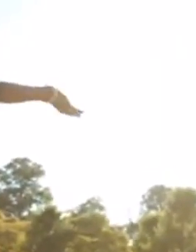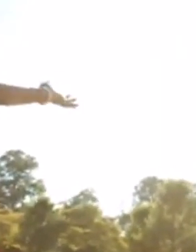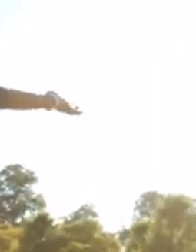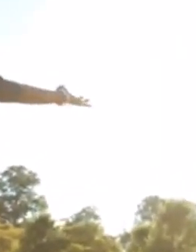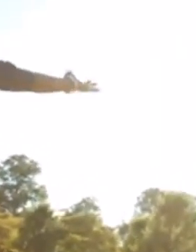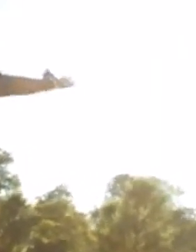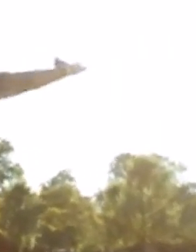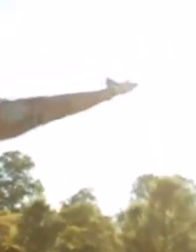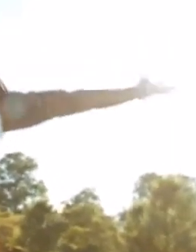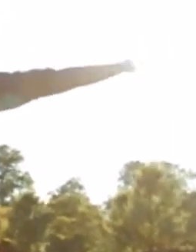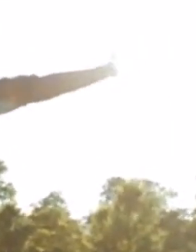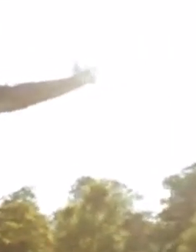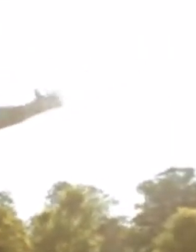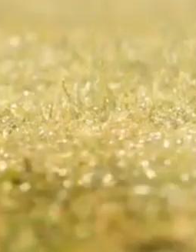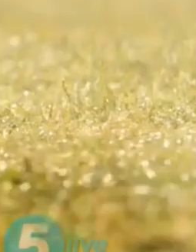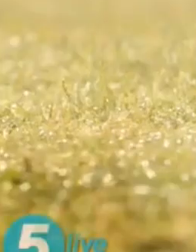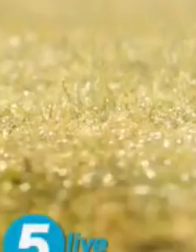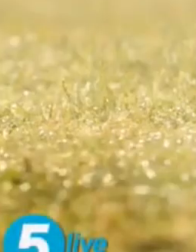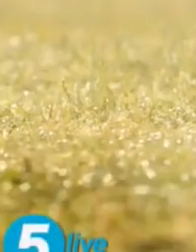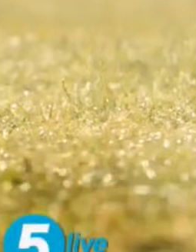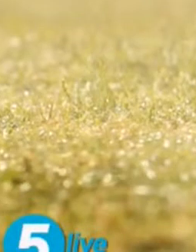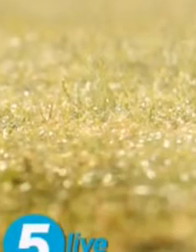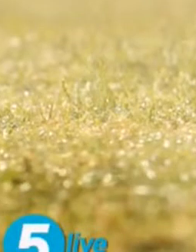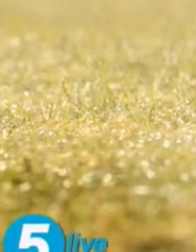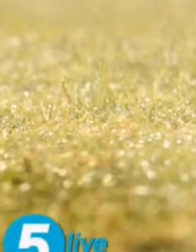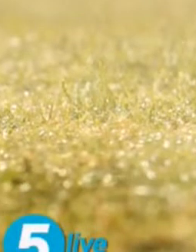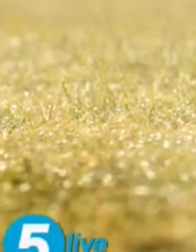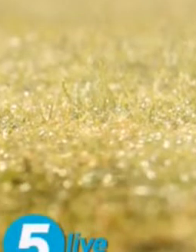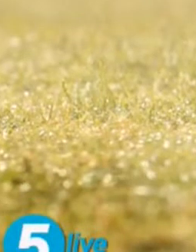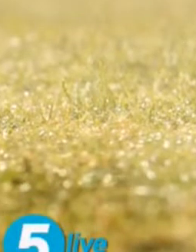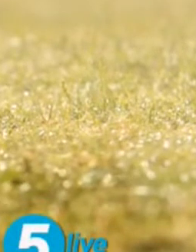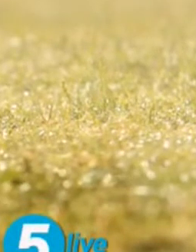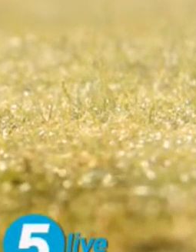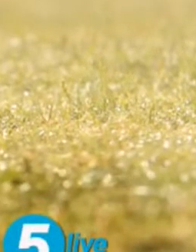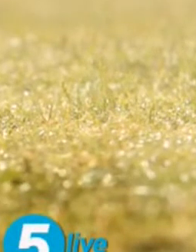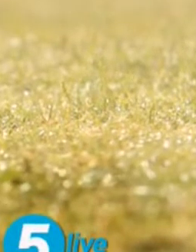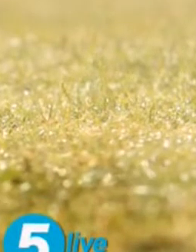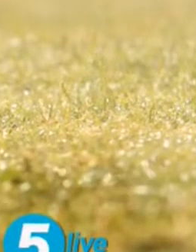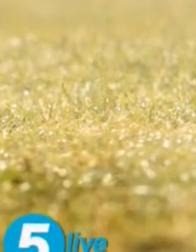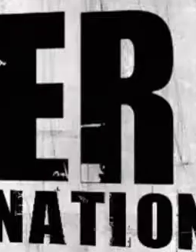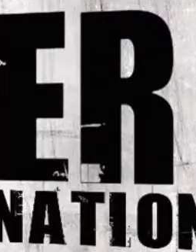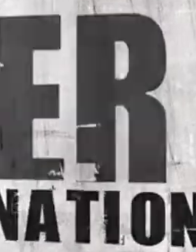Celebrate another great season with unrivaled coverage from BBC Radio 5 Live.